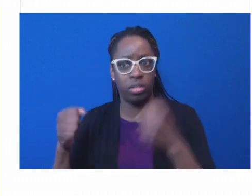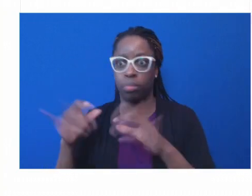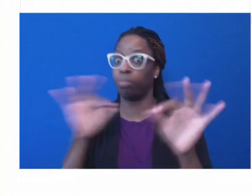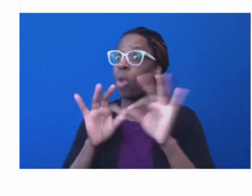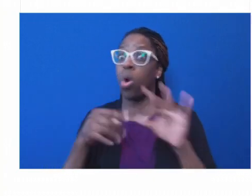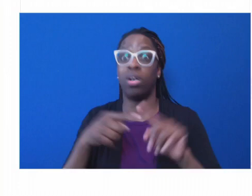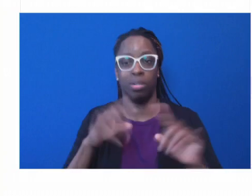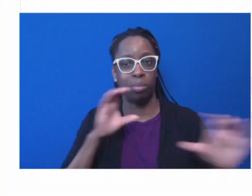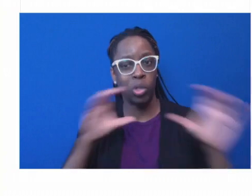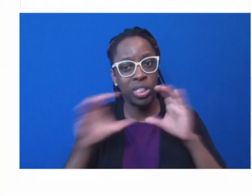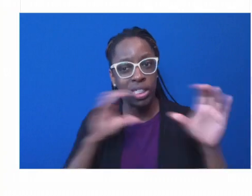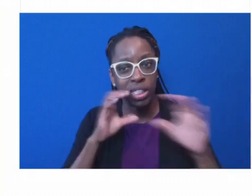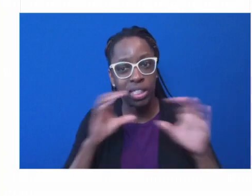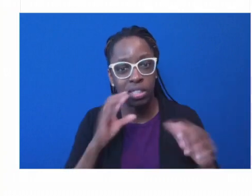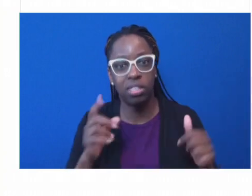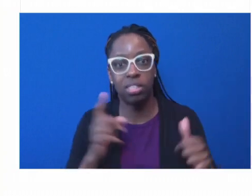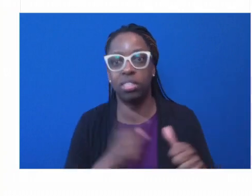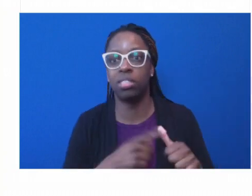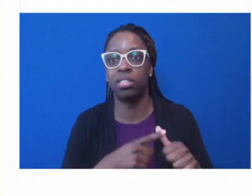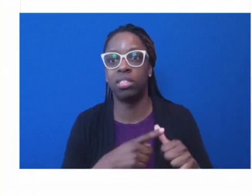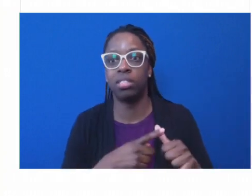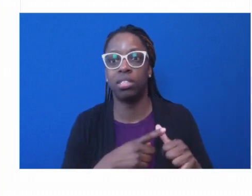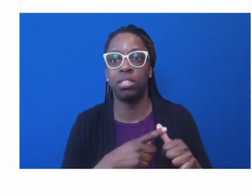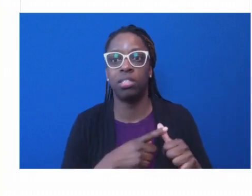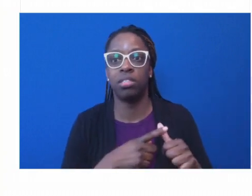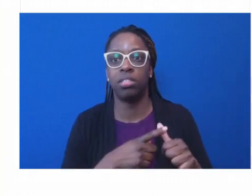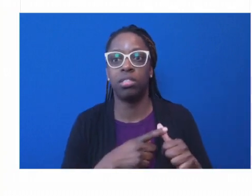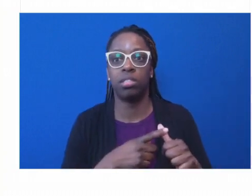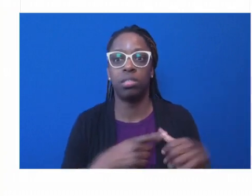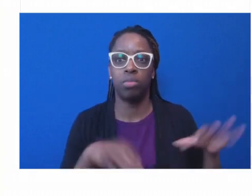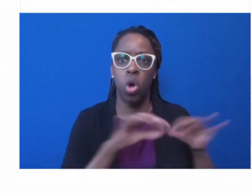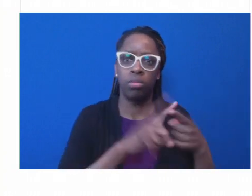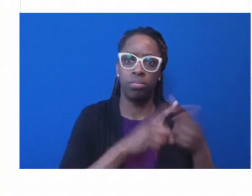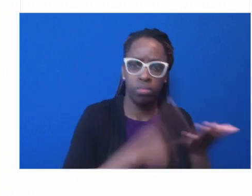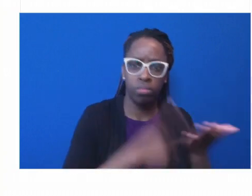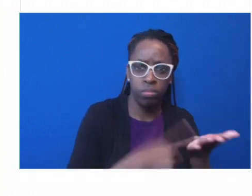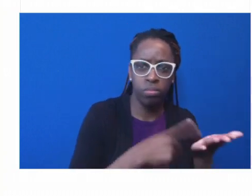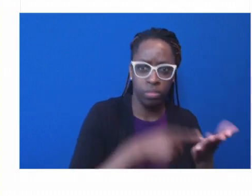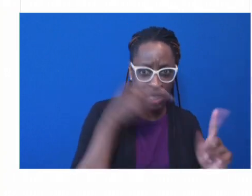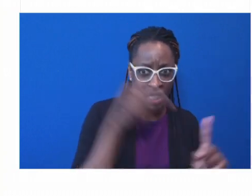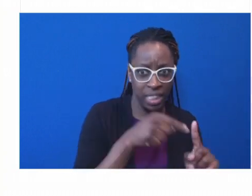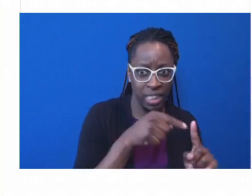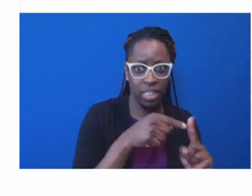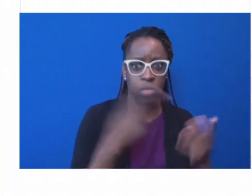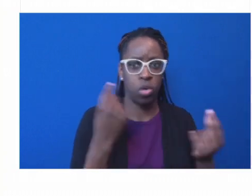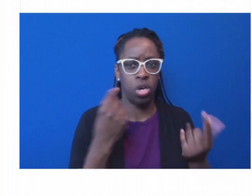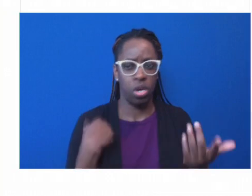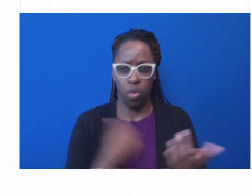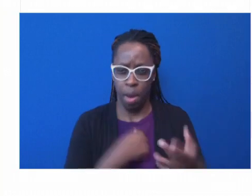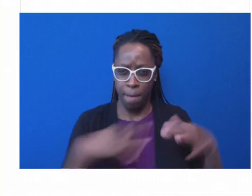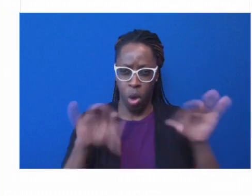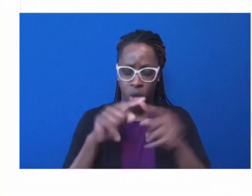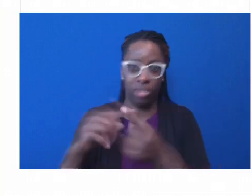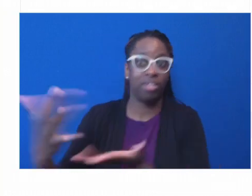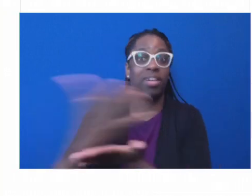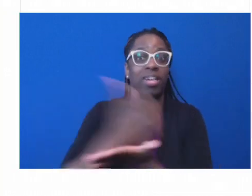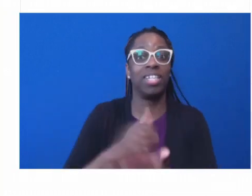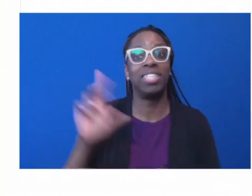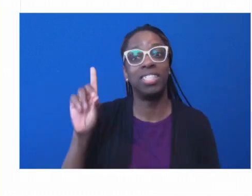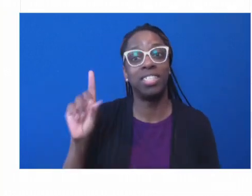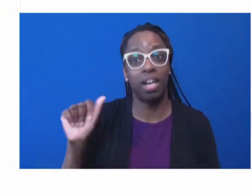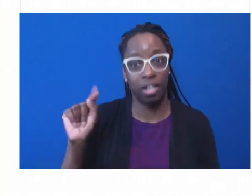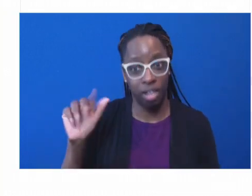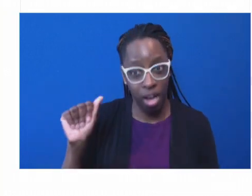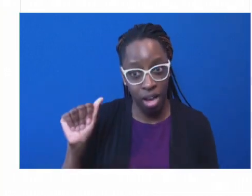-envisioning public health data. There have been some movements about transparency about data, how data are shared across these organizations,